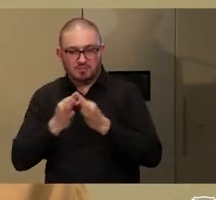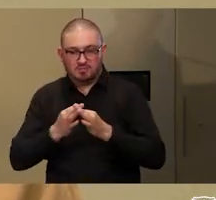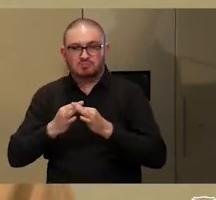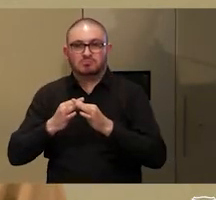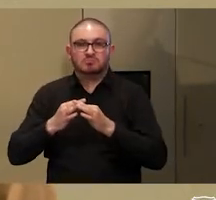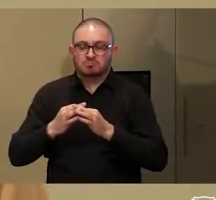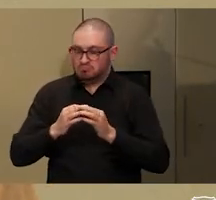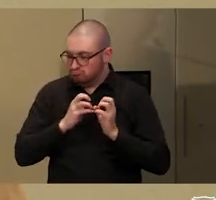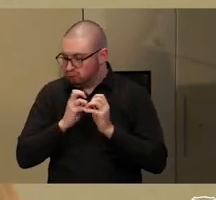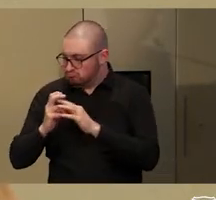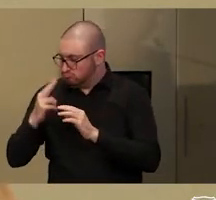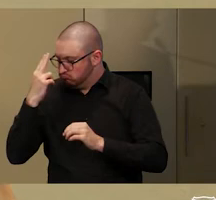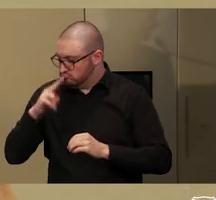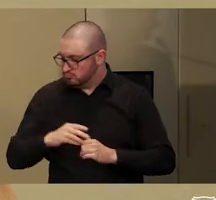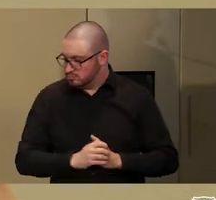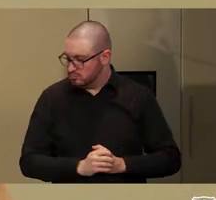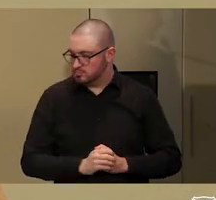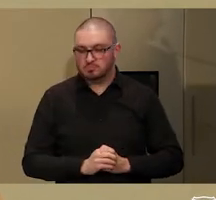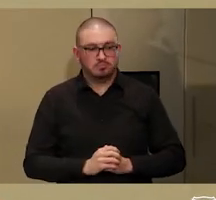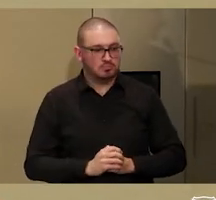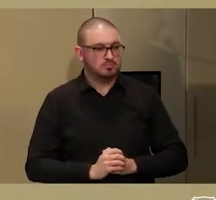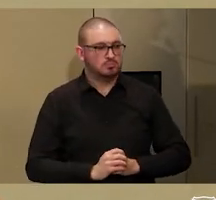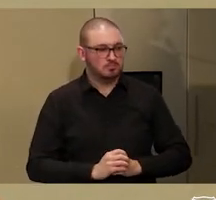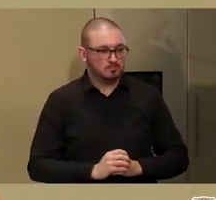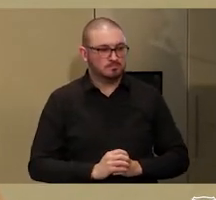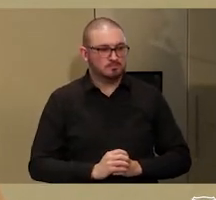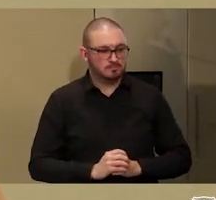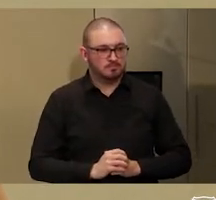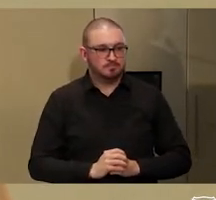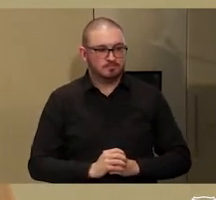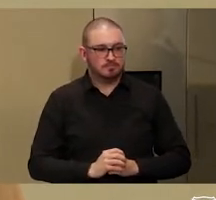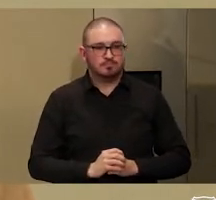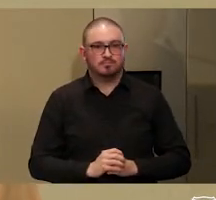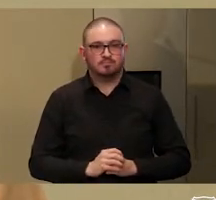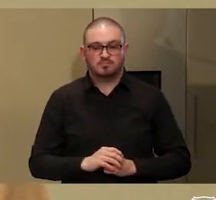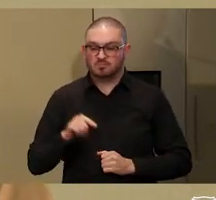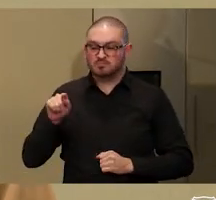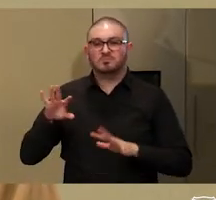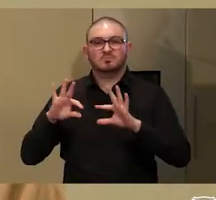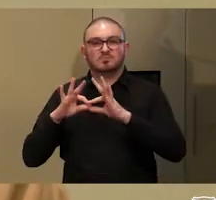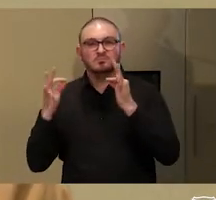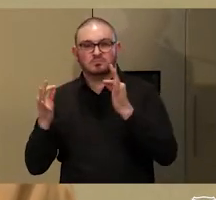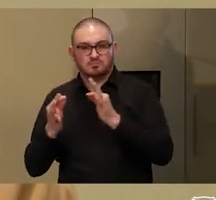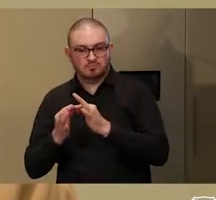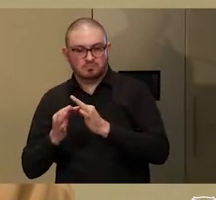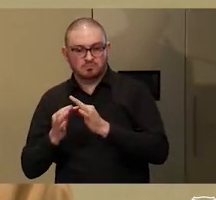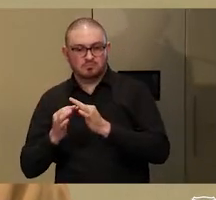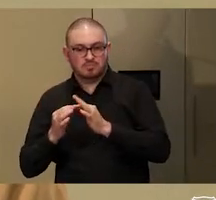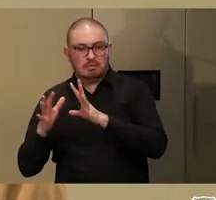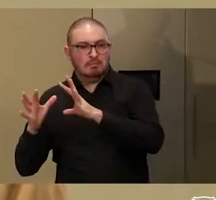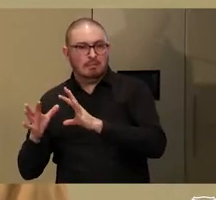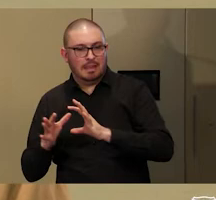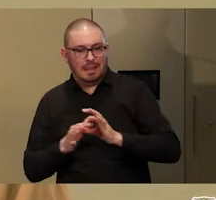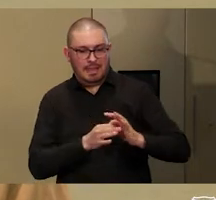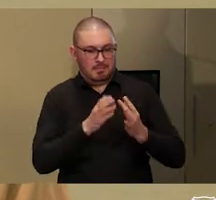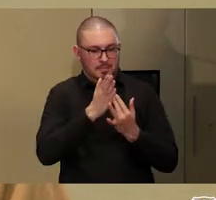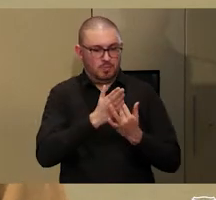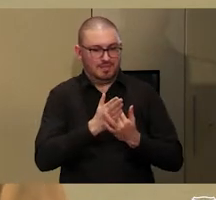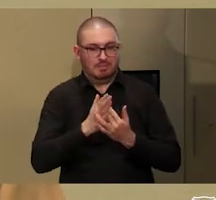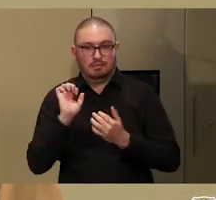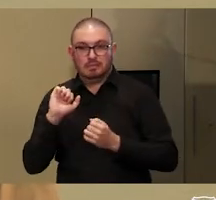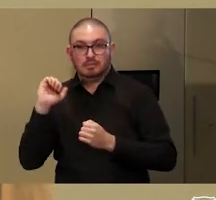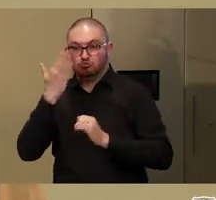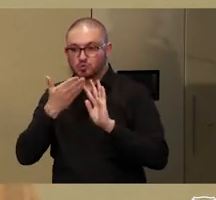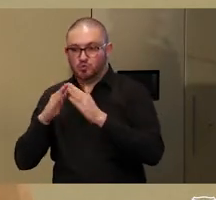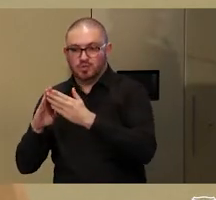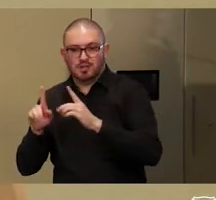Dangan, based here in Melbourne, which serves as a bridge between philanthropic bodies and Aboriginal